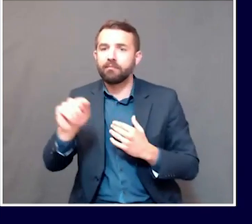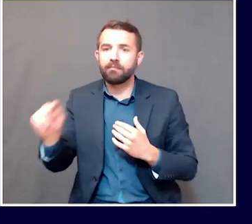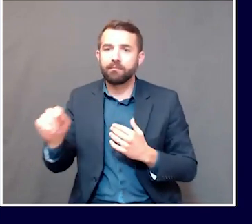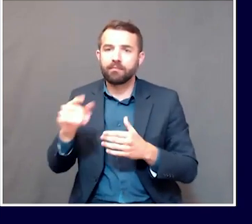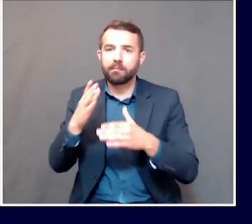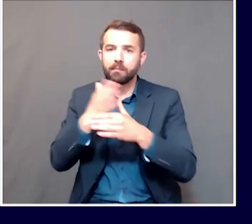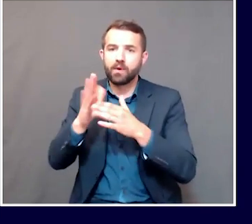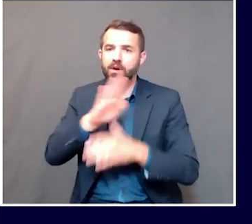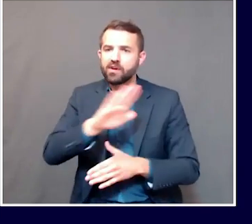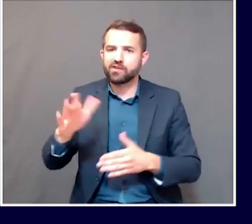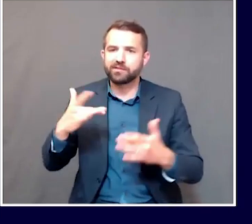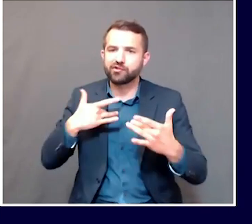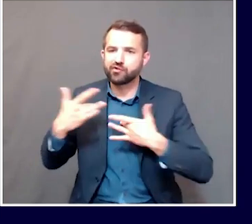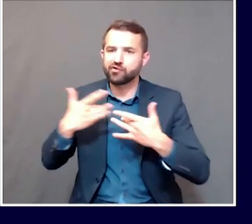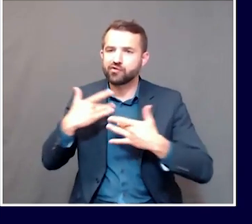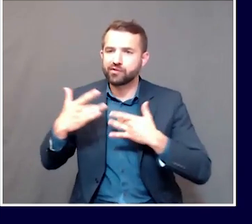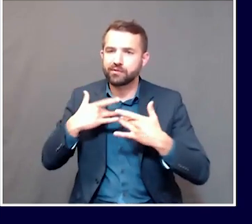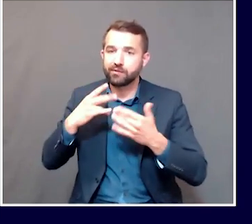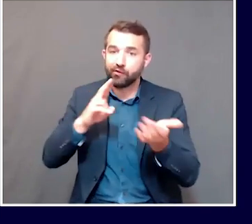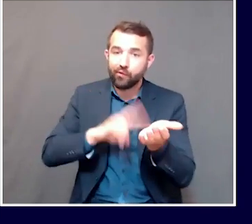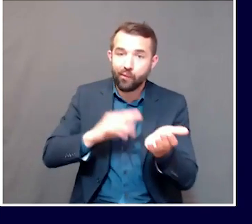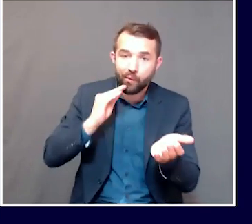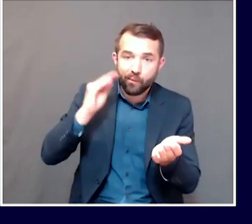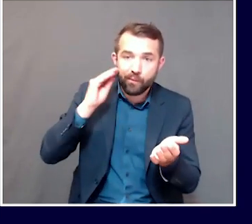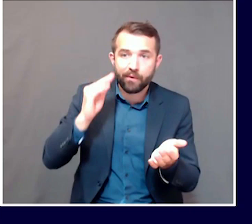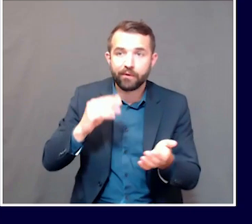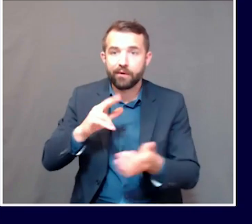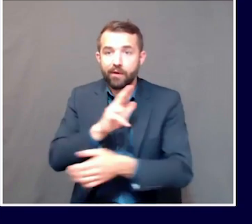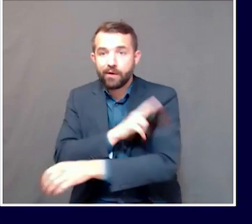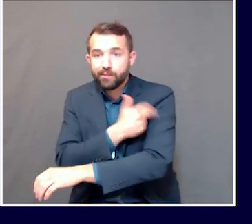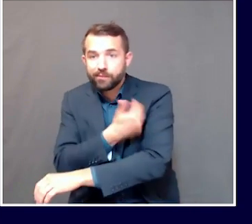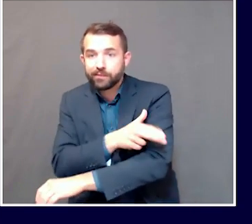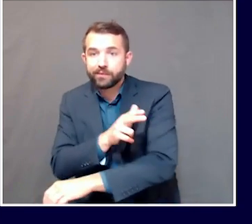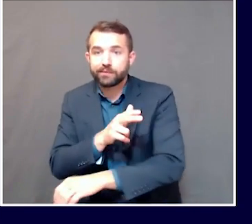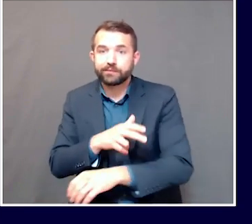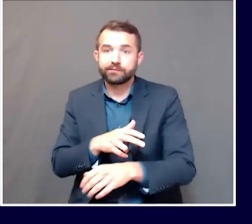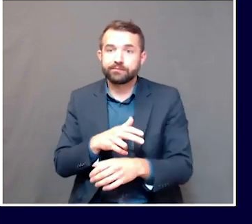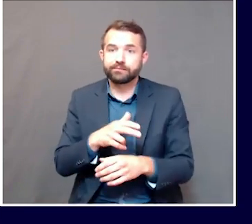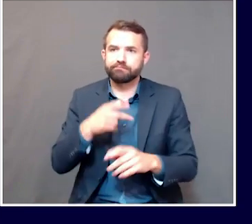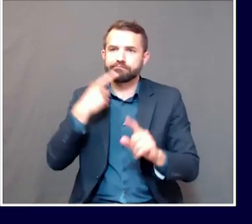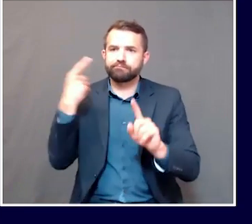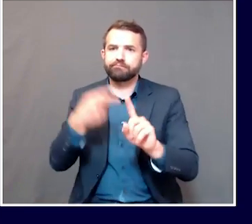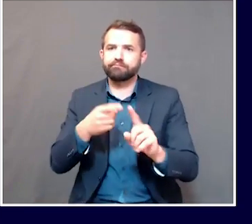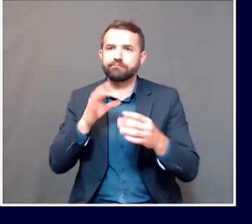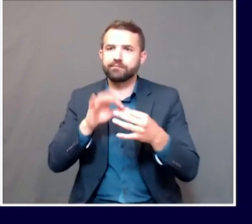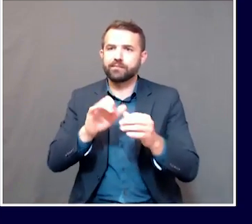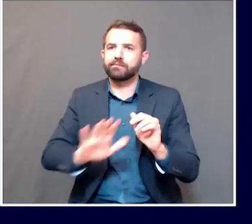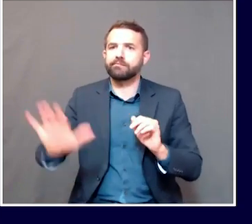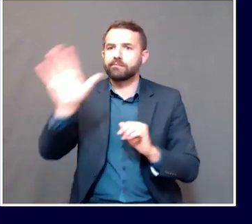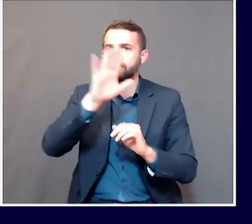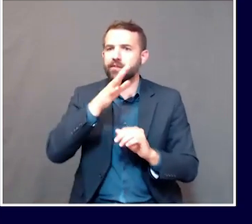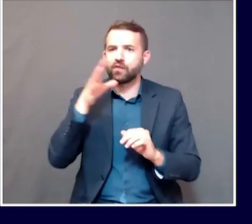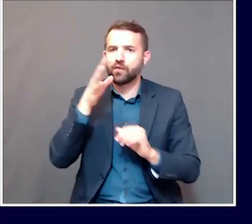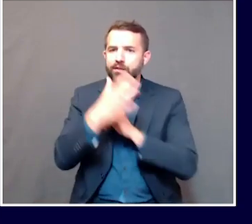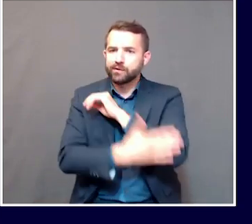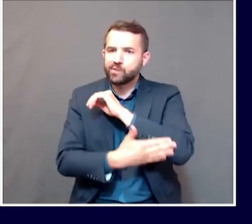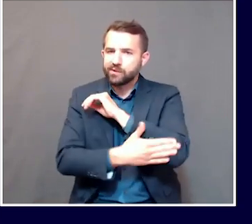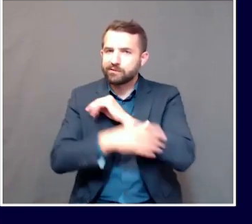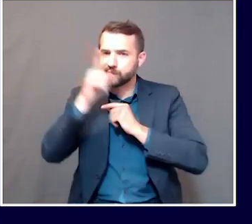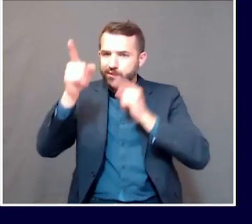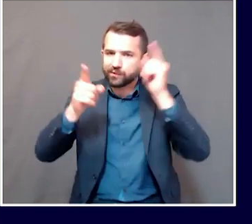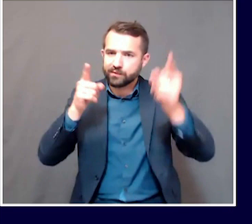how some nursing homes and hospitals, especially in rural areas, have not received funding from the state and